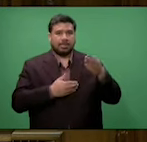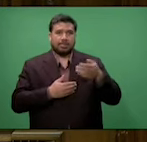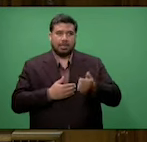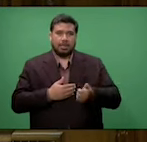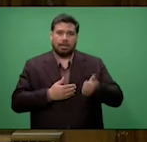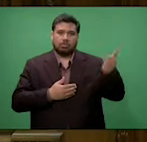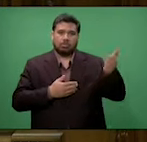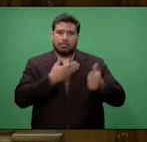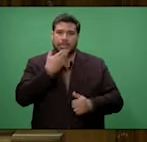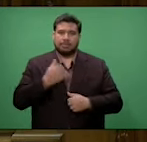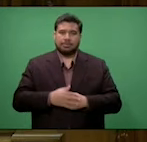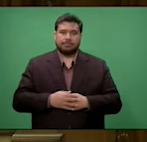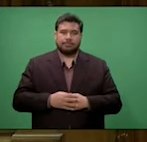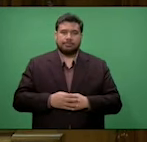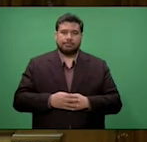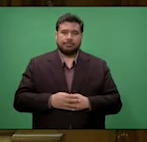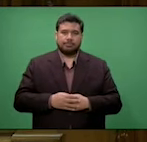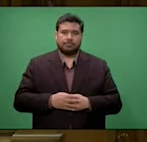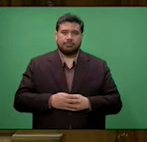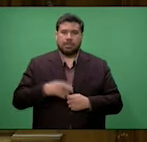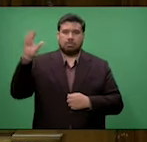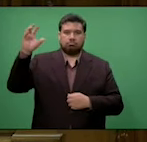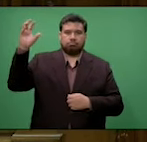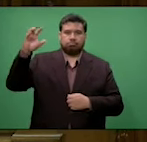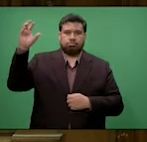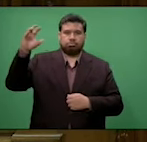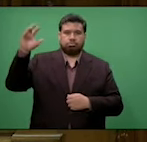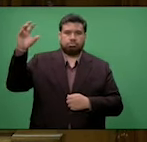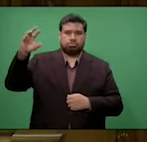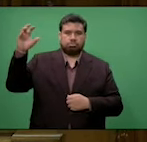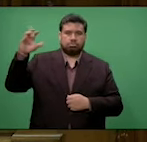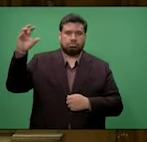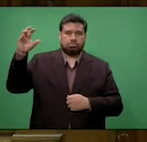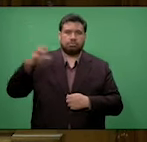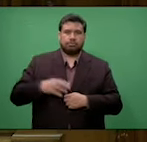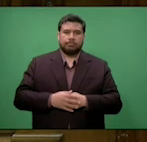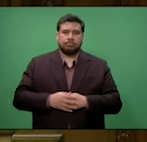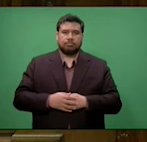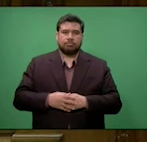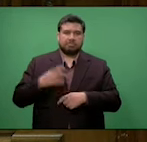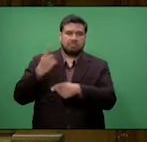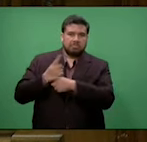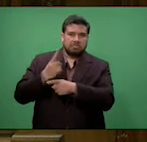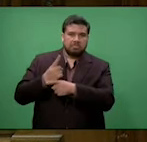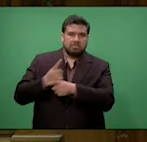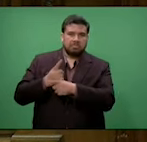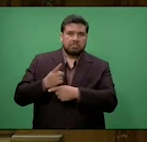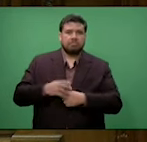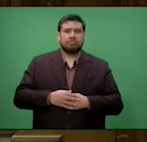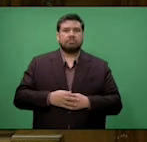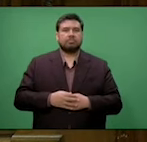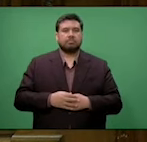been chosen to deliver the healing. Leave the gallery now. To get the healing, we need Jesus Christ back in this parliament.